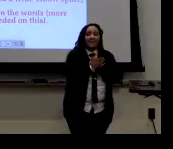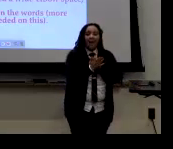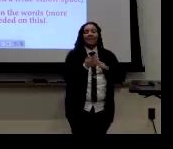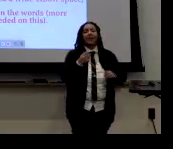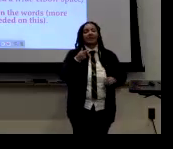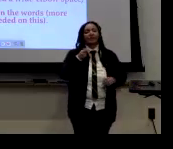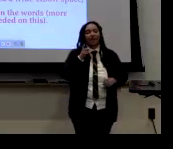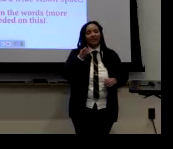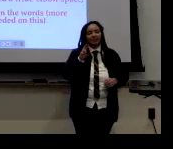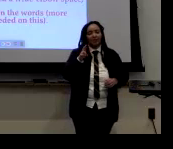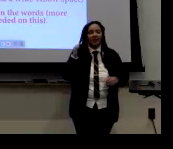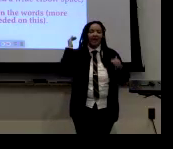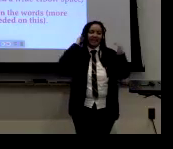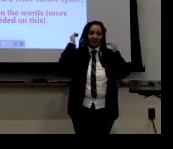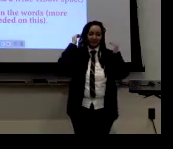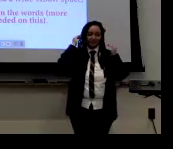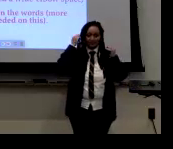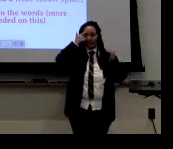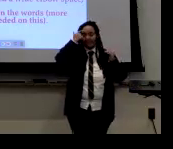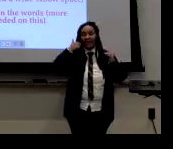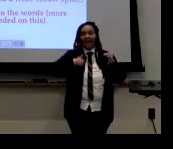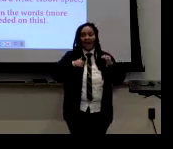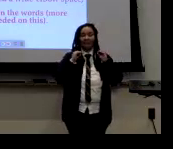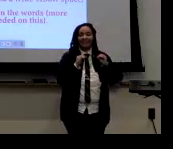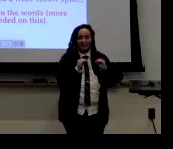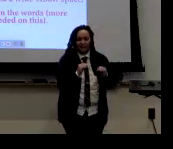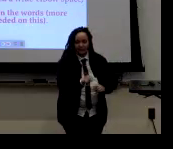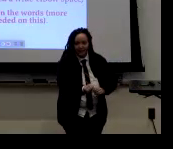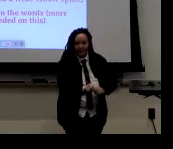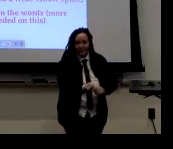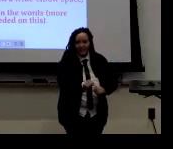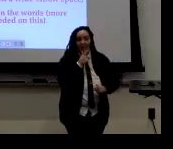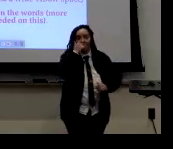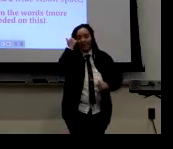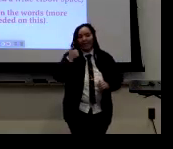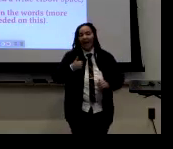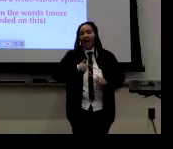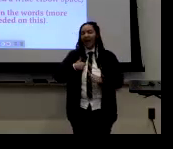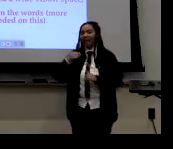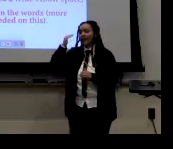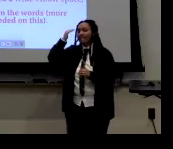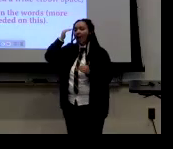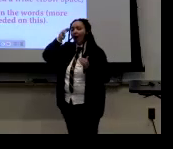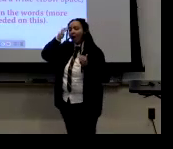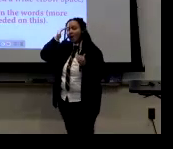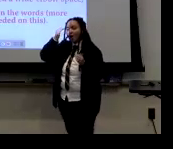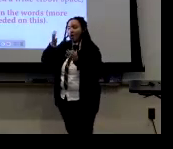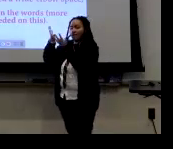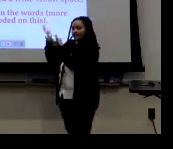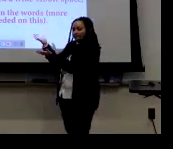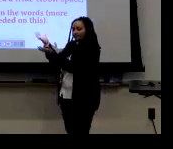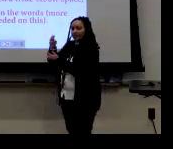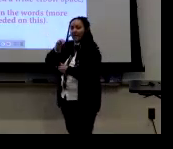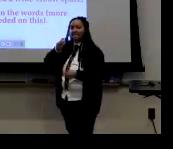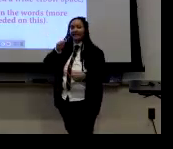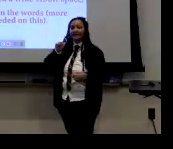I would tell them and let them know so that they're aware that when they sign it with a thumb out, it's a more masculine way to